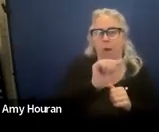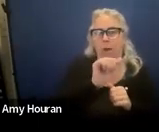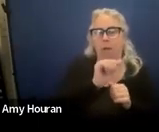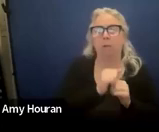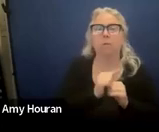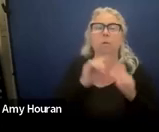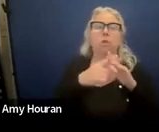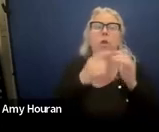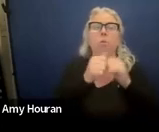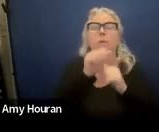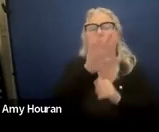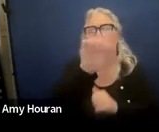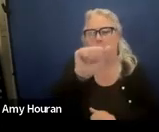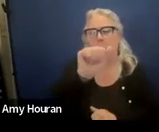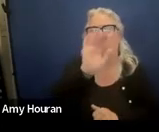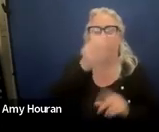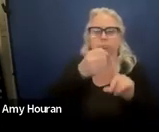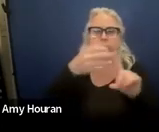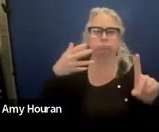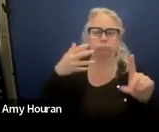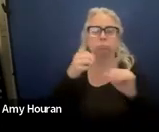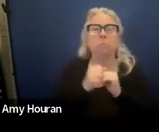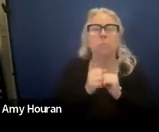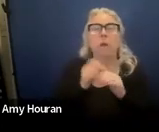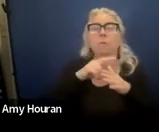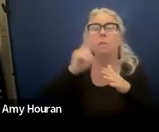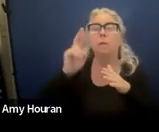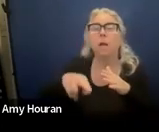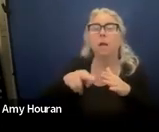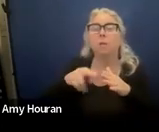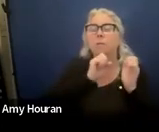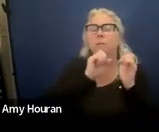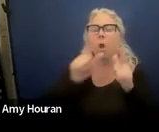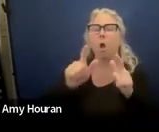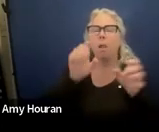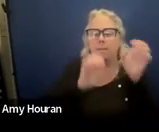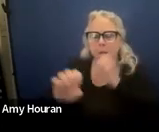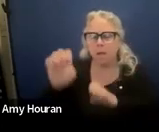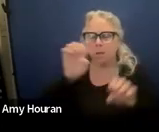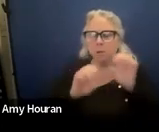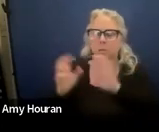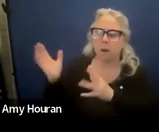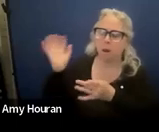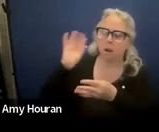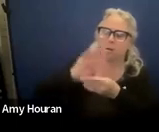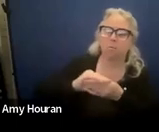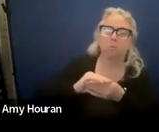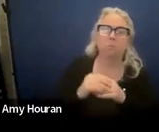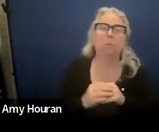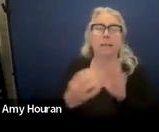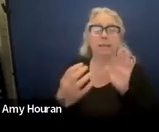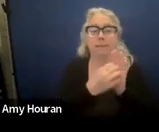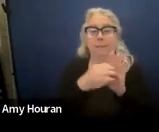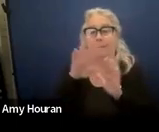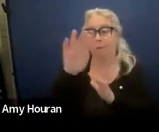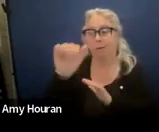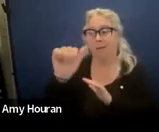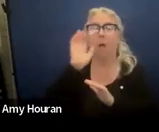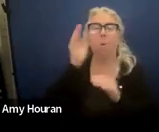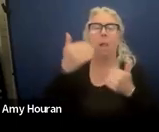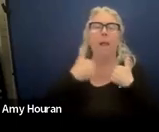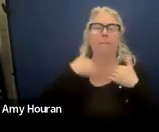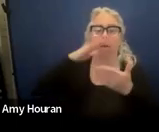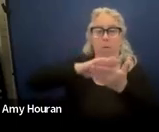with section 4a so section 4a is the results of all evaluations so in section 4a you're going to have your